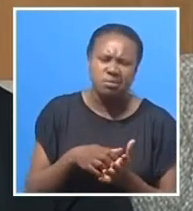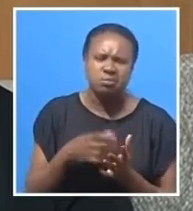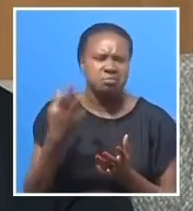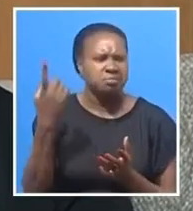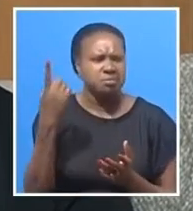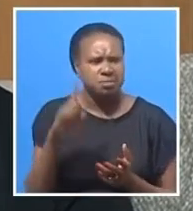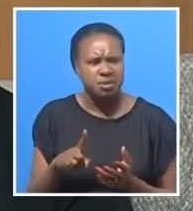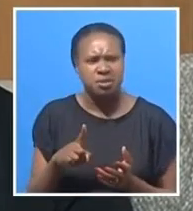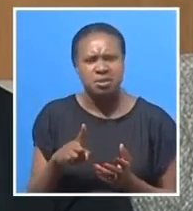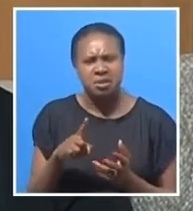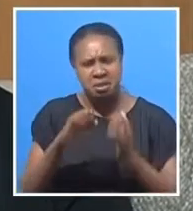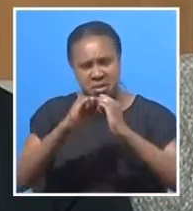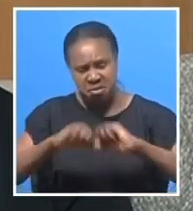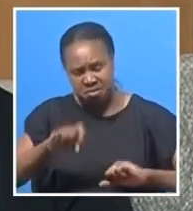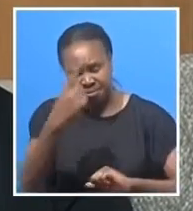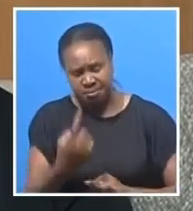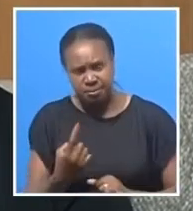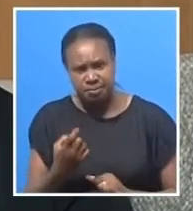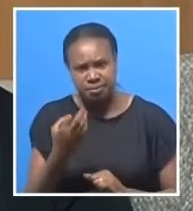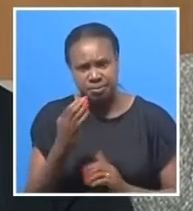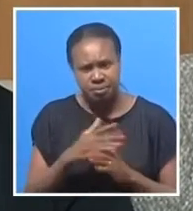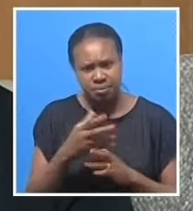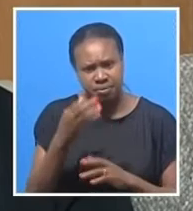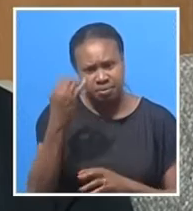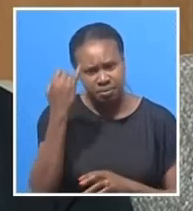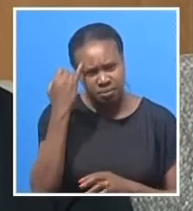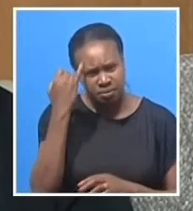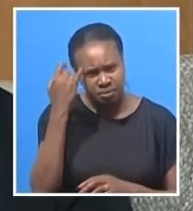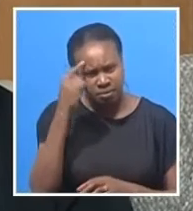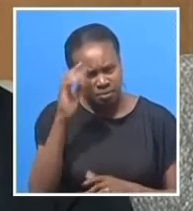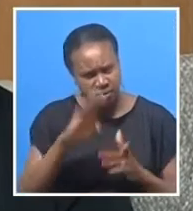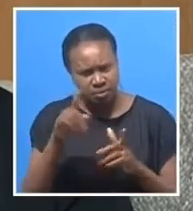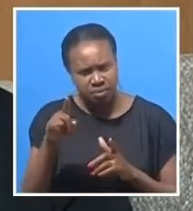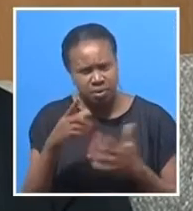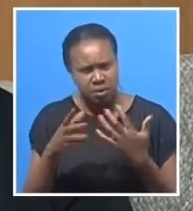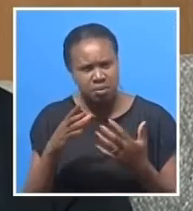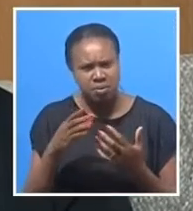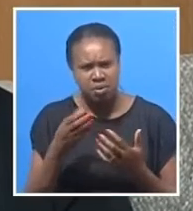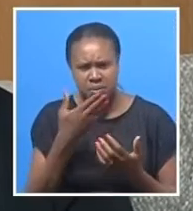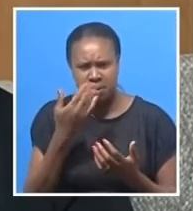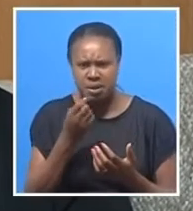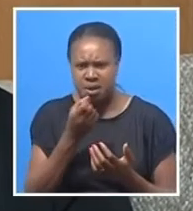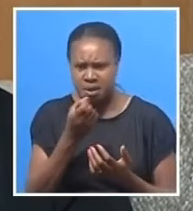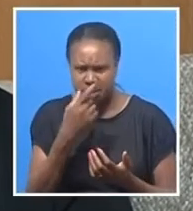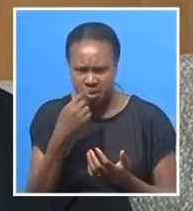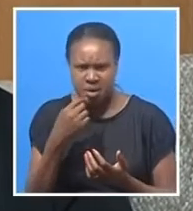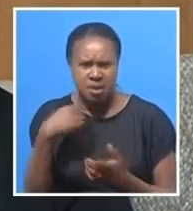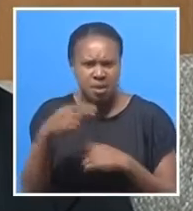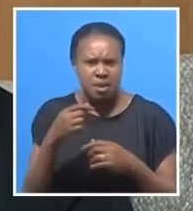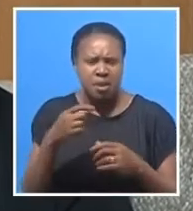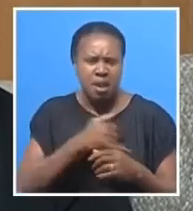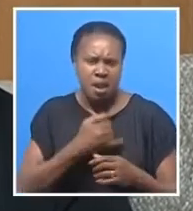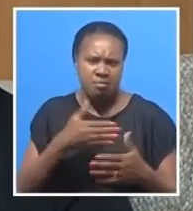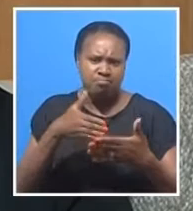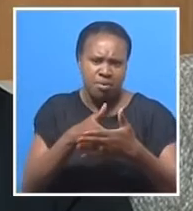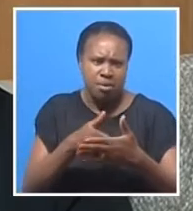really an option because if you think about it, would you rather not go in chemo and cut your life short or would you go